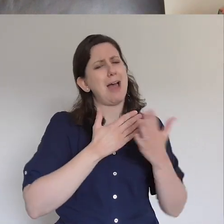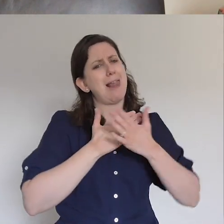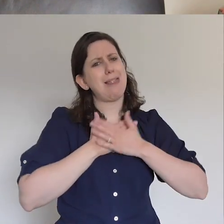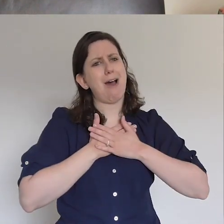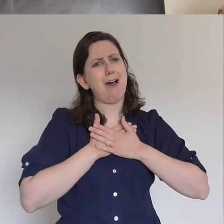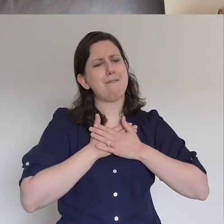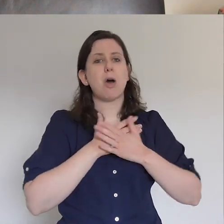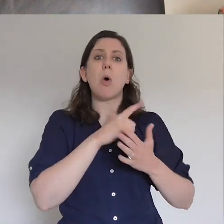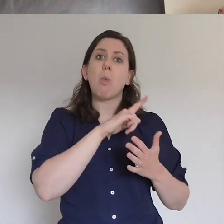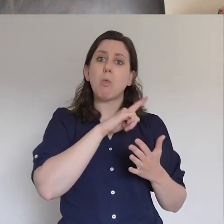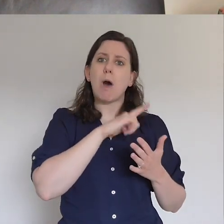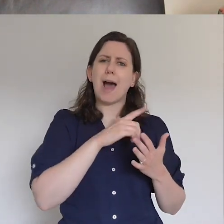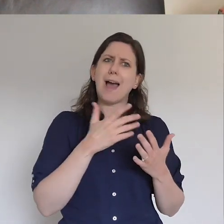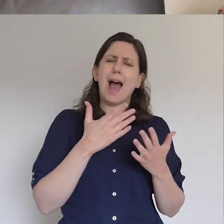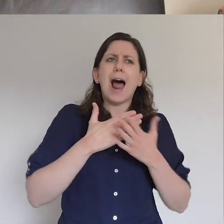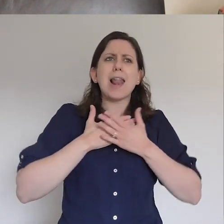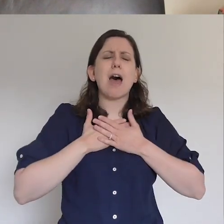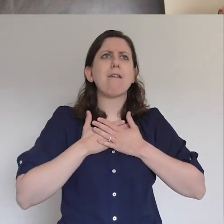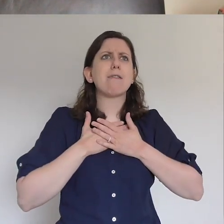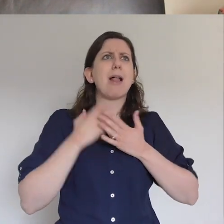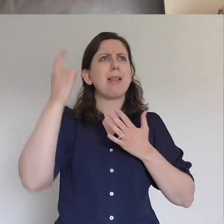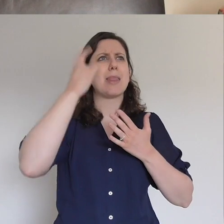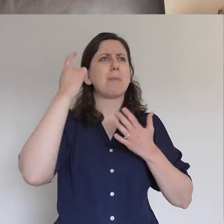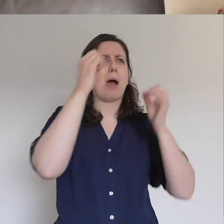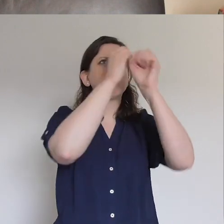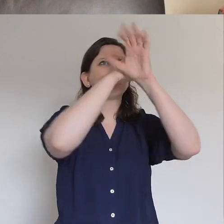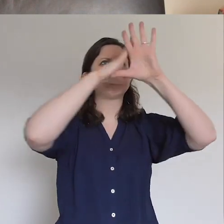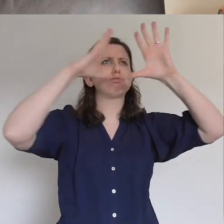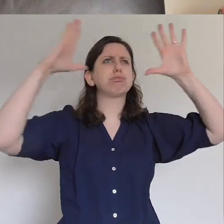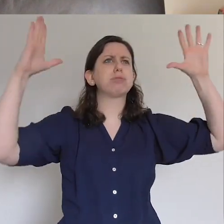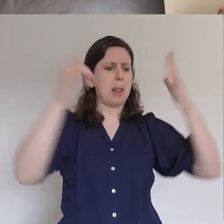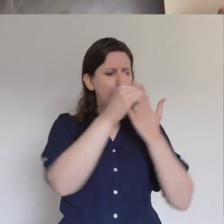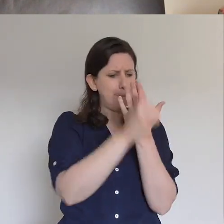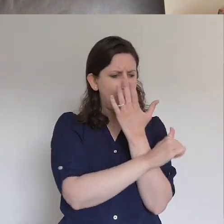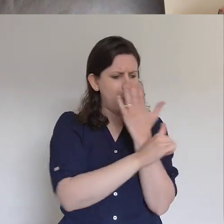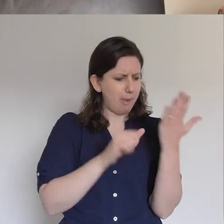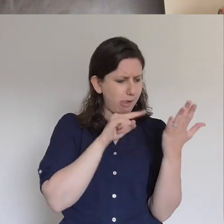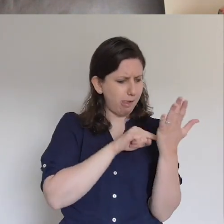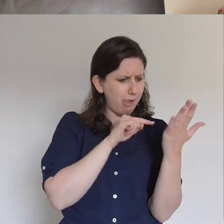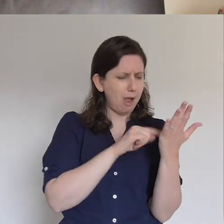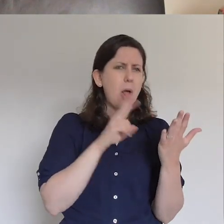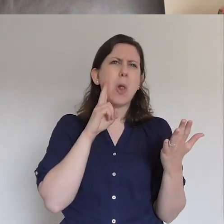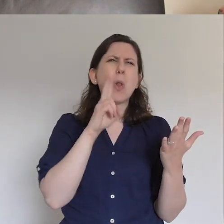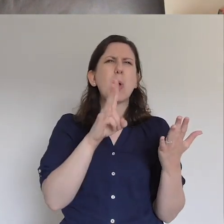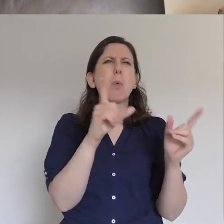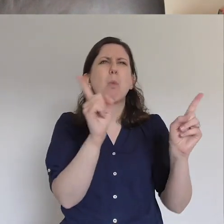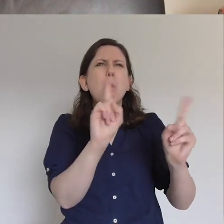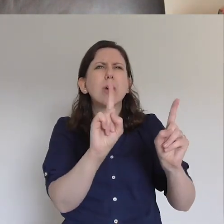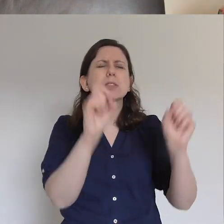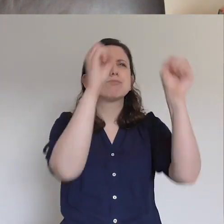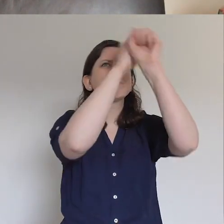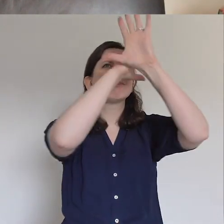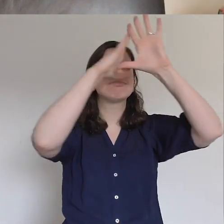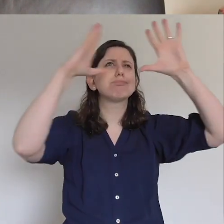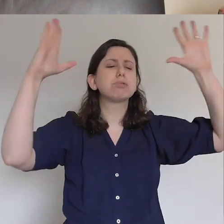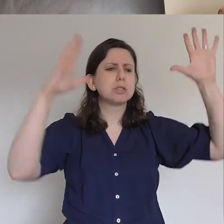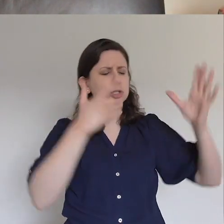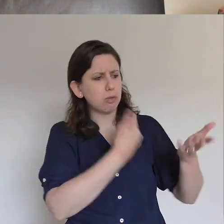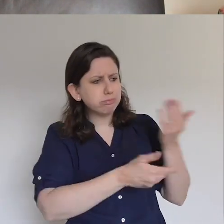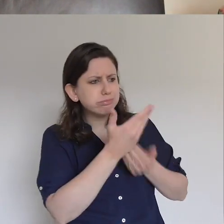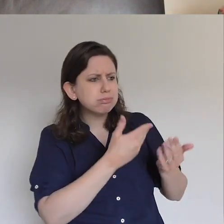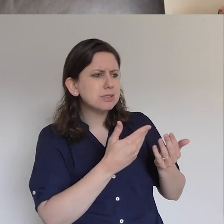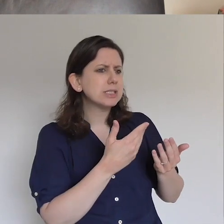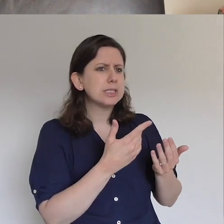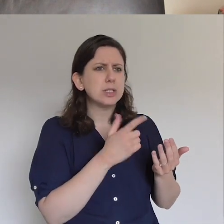know me. I love to say, what does the Bible look like? Yeah. You know, let's have a go. Tell us about part of the Bible. What does it look like? And you think about that.